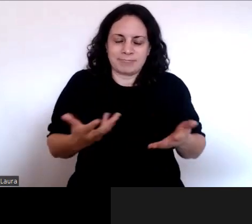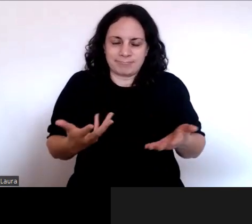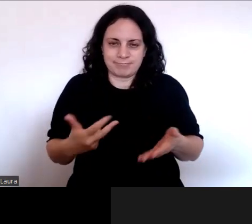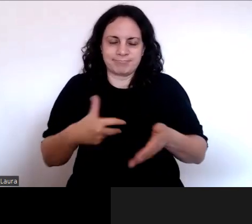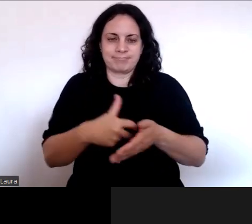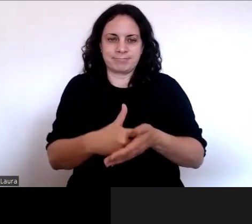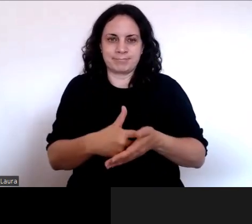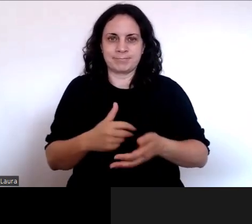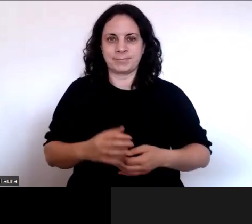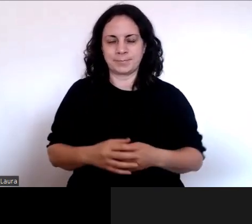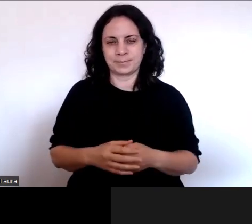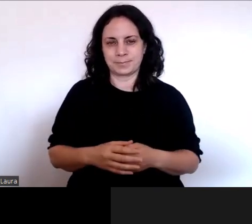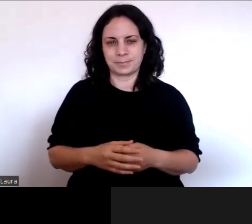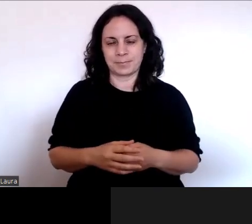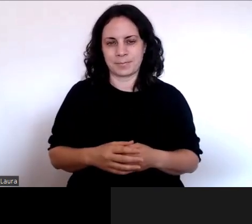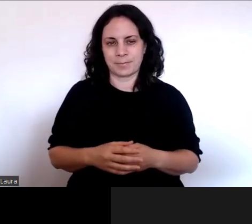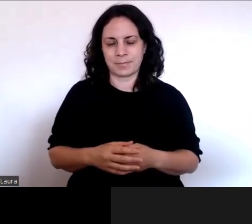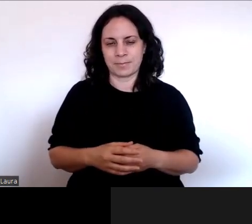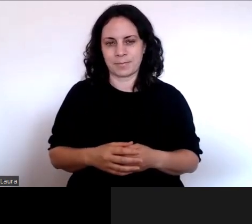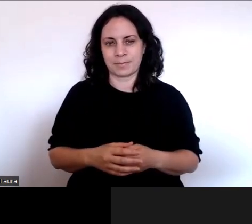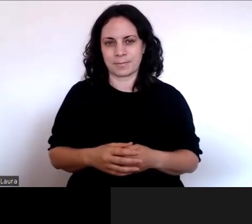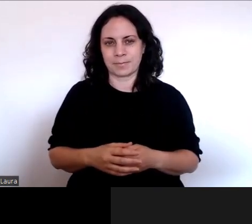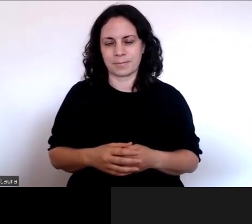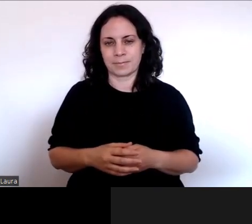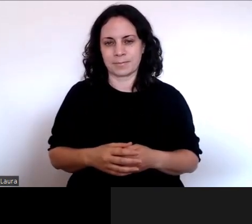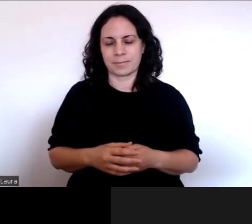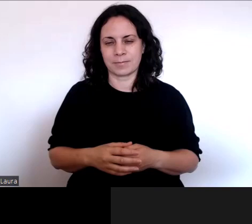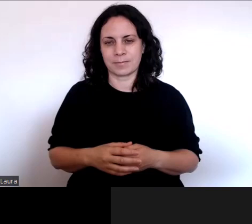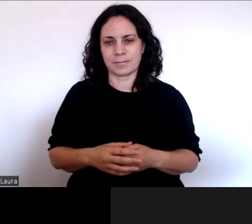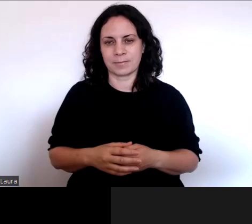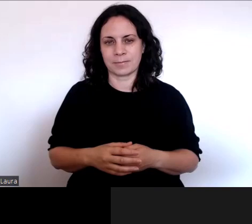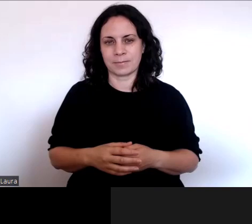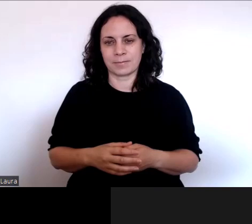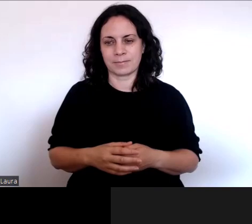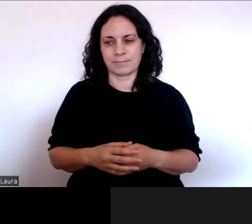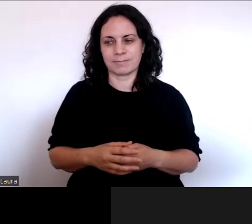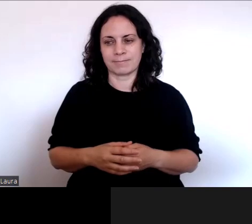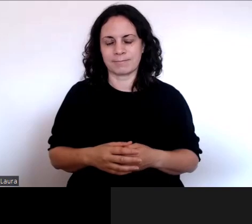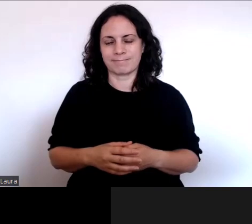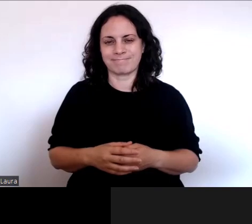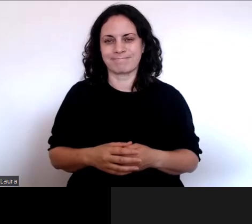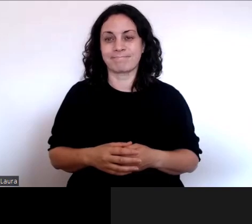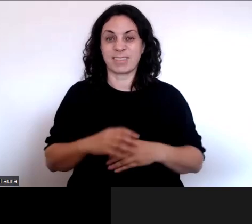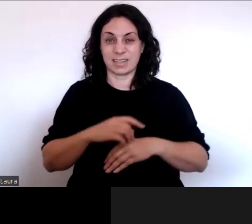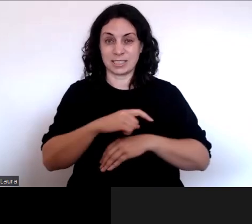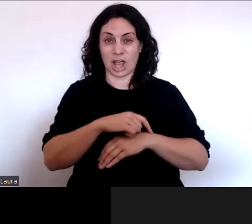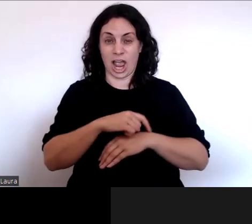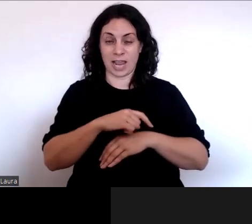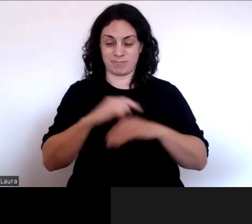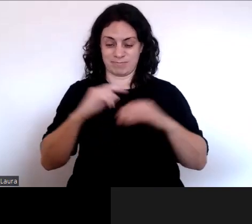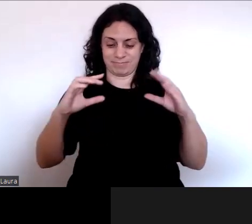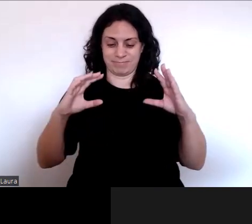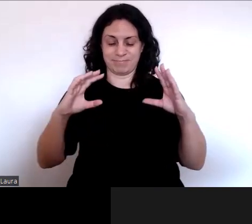And I think that that means we're almost out of time. So